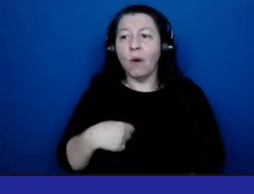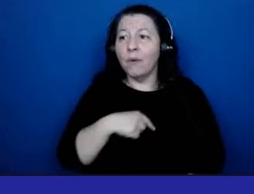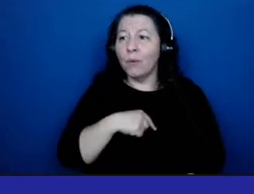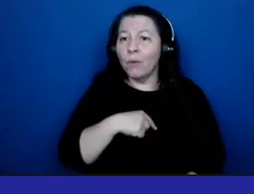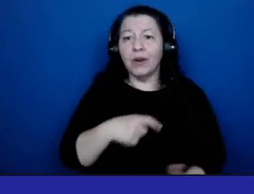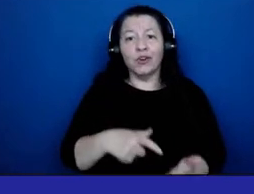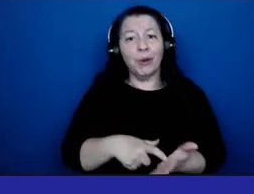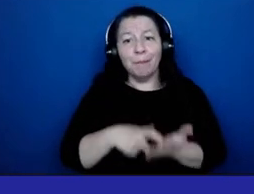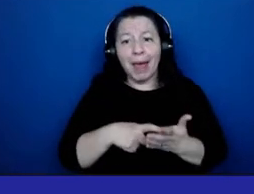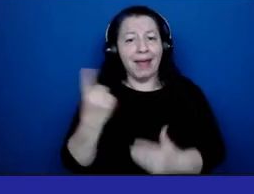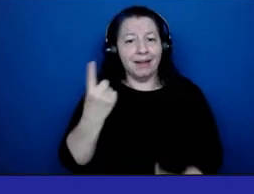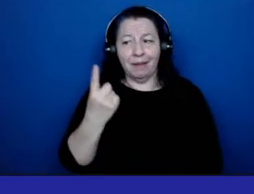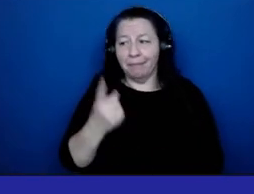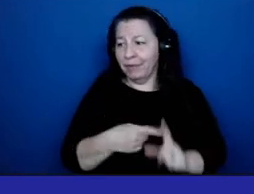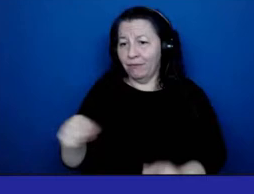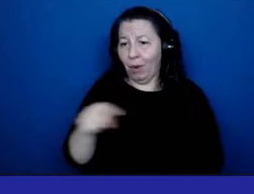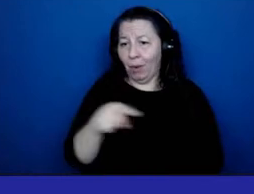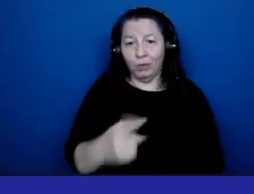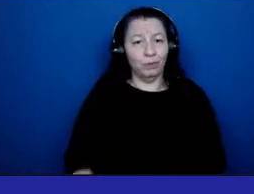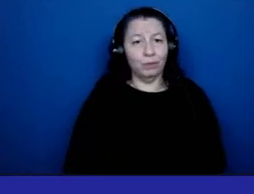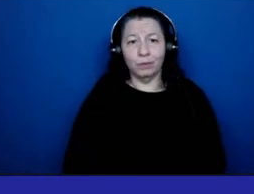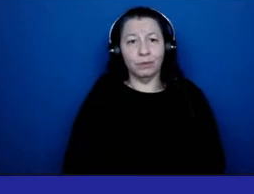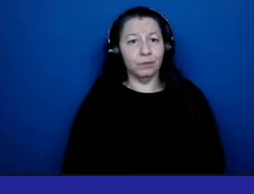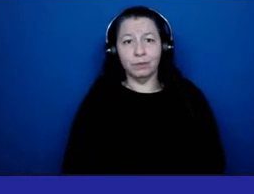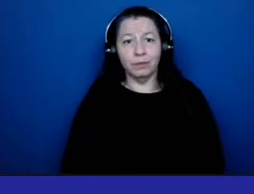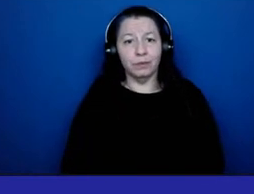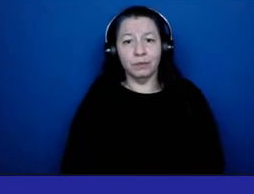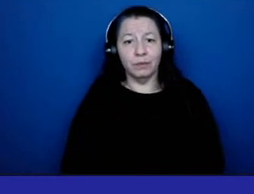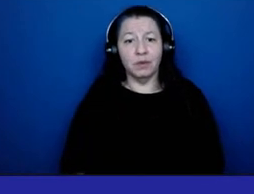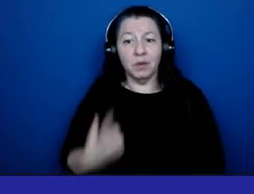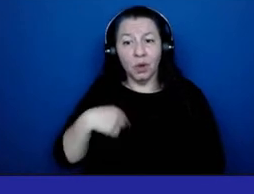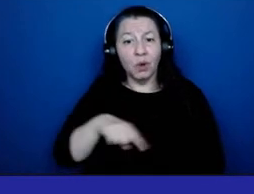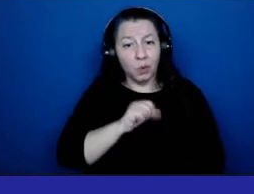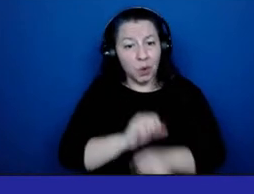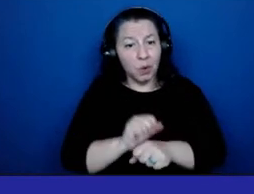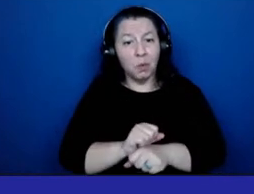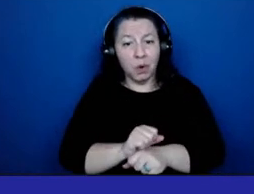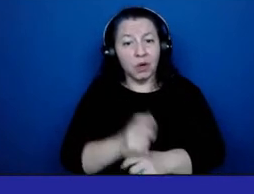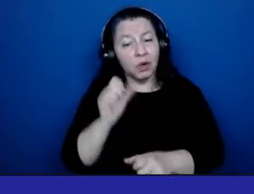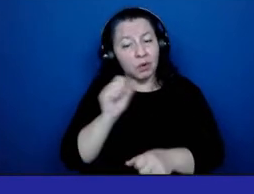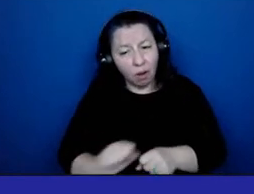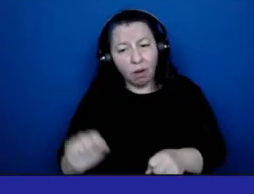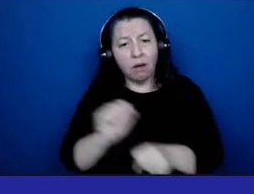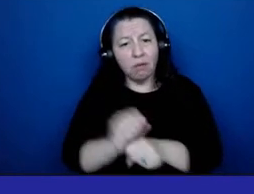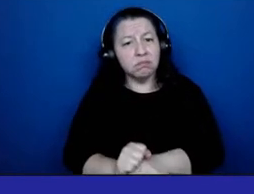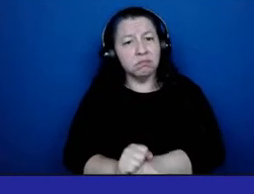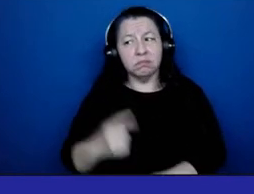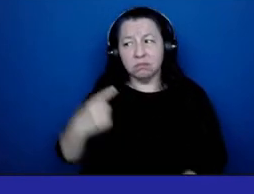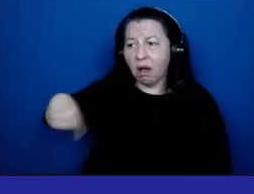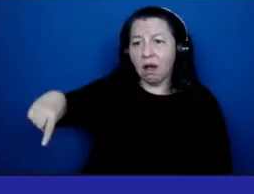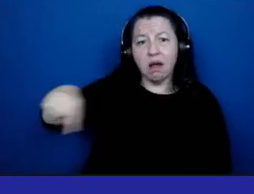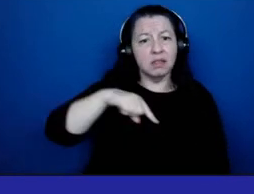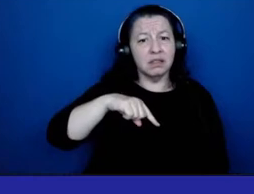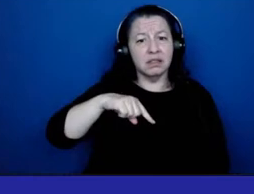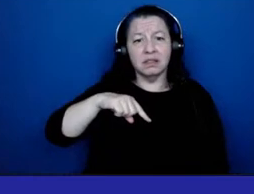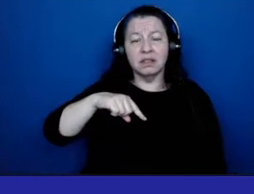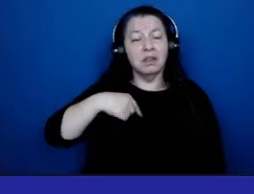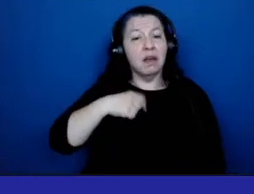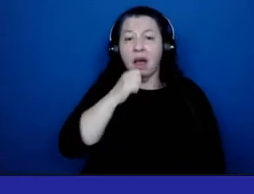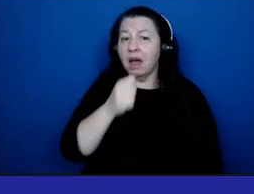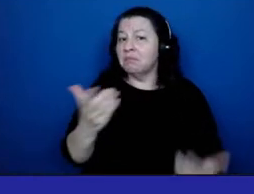we work, we work very hard, and I'm not here